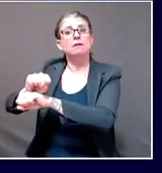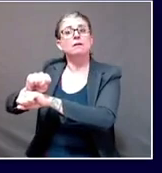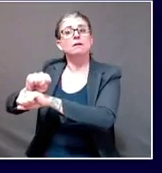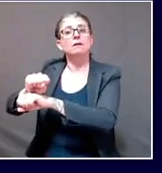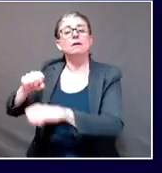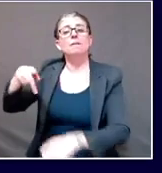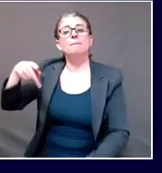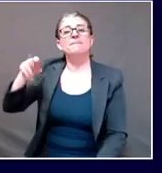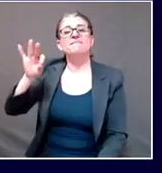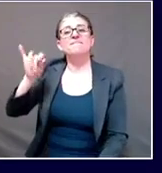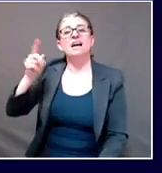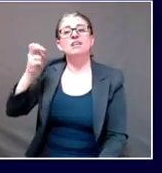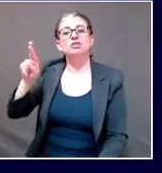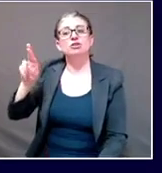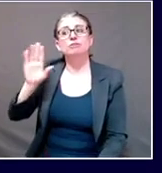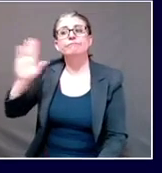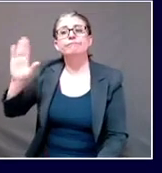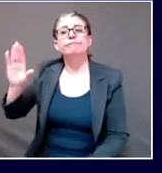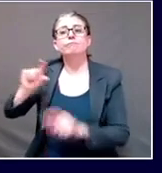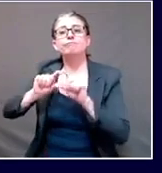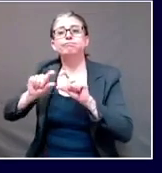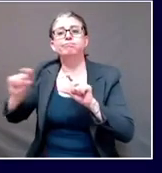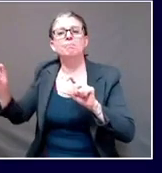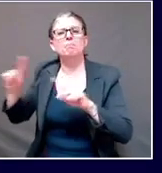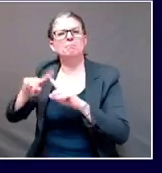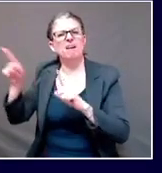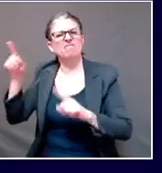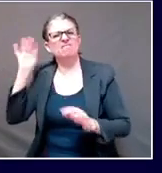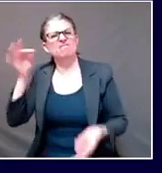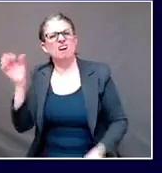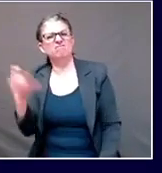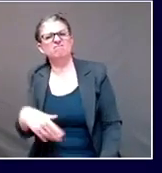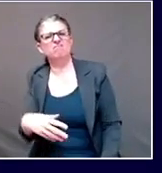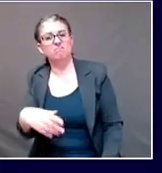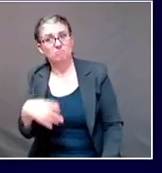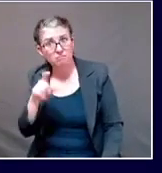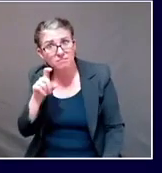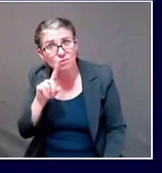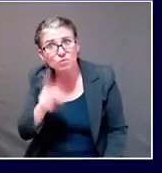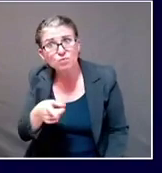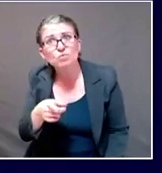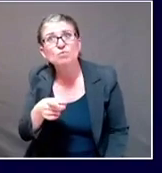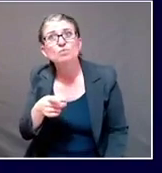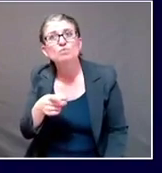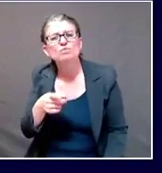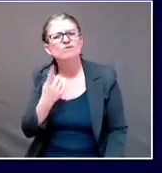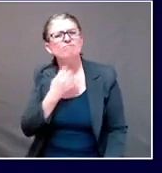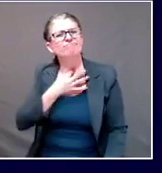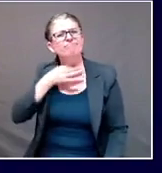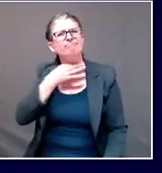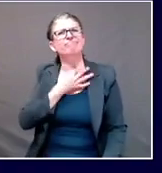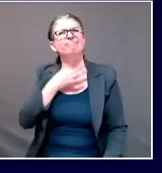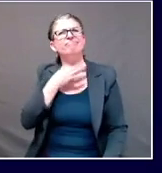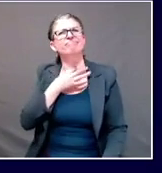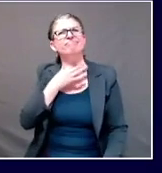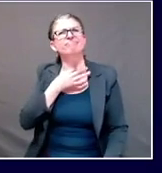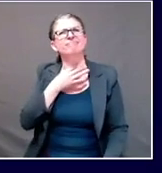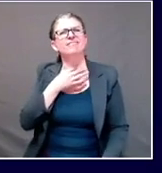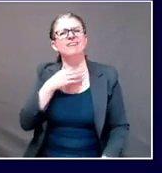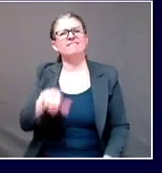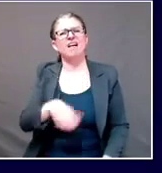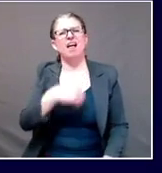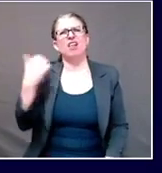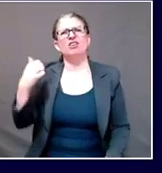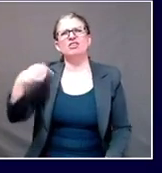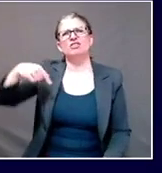at all, or are we looking more at end of Q2, beginning of Q3 for a broad rollout, or do we not know that? Uh, I'll, I'll